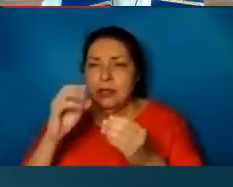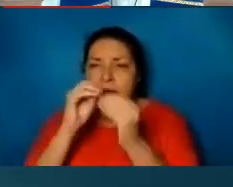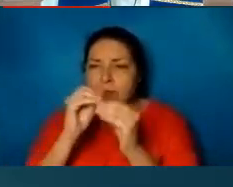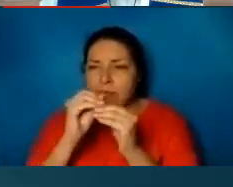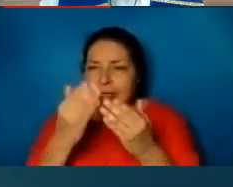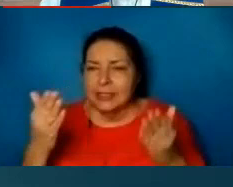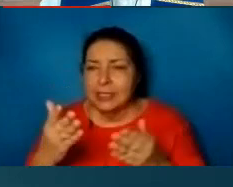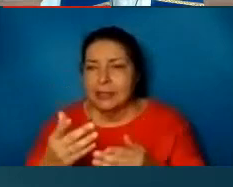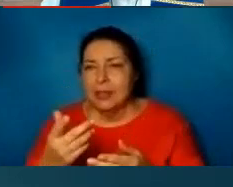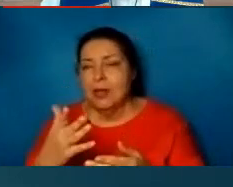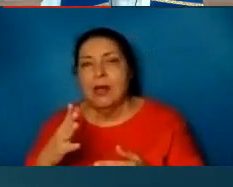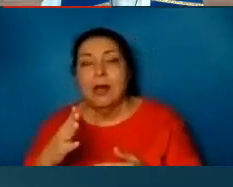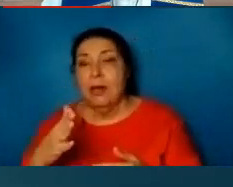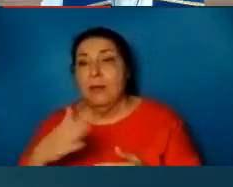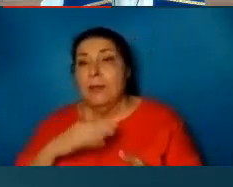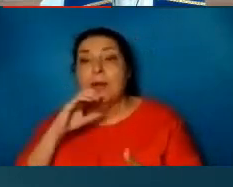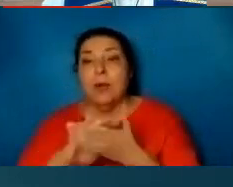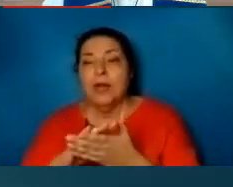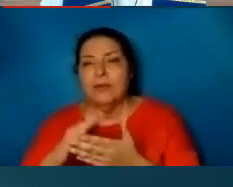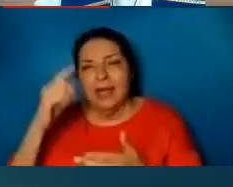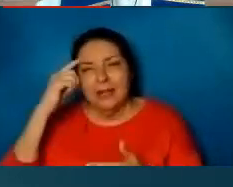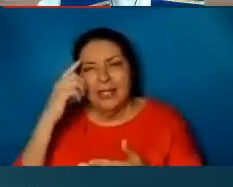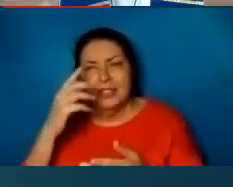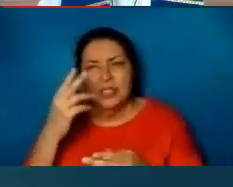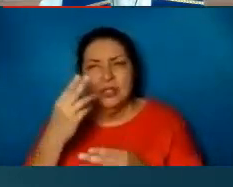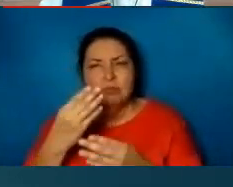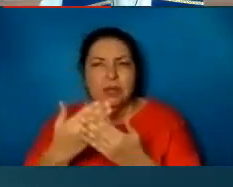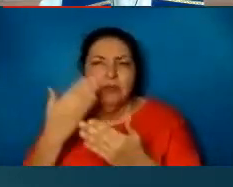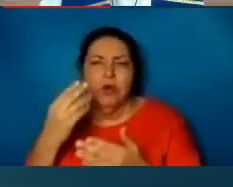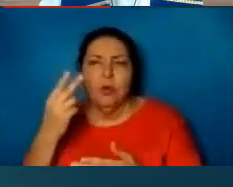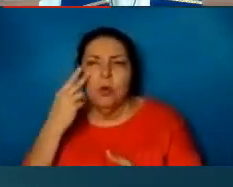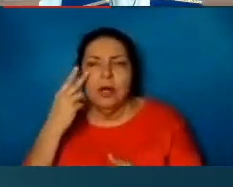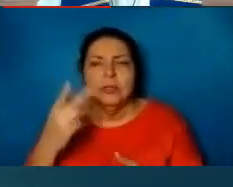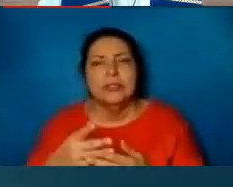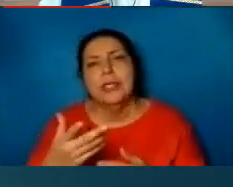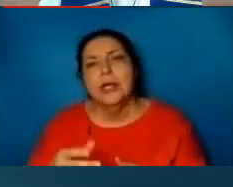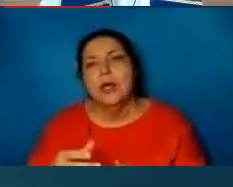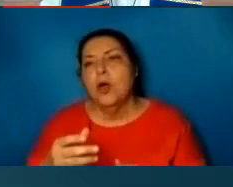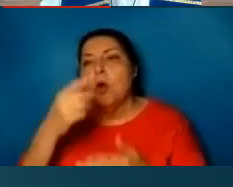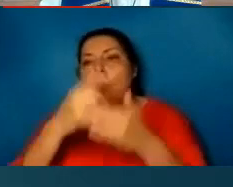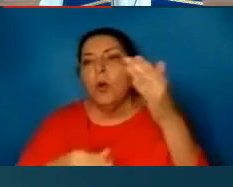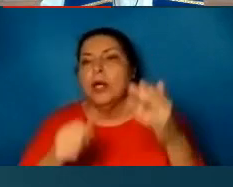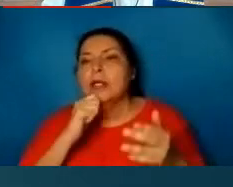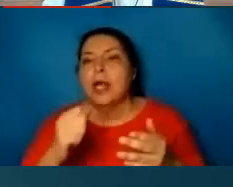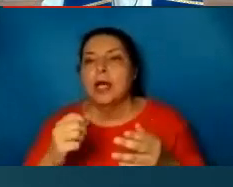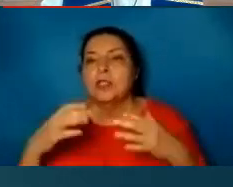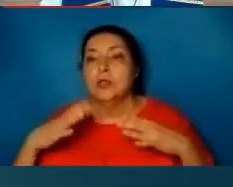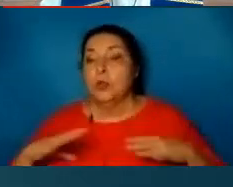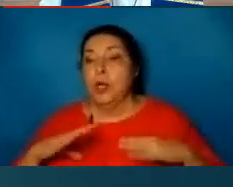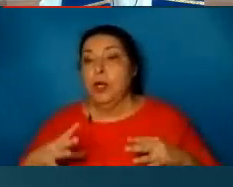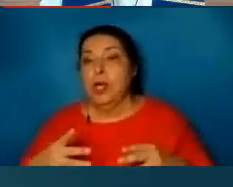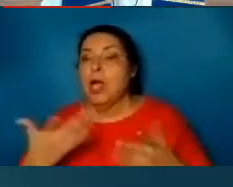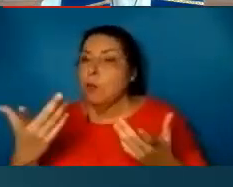I think it was entitled What Not to Wear. The idea of the show was they would take a woman whose wardrobe and appearance